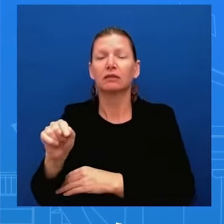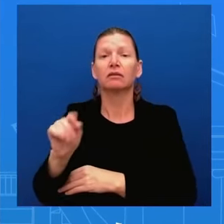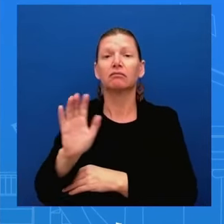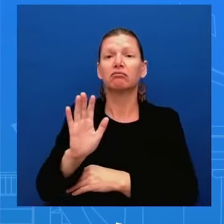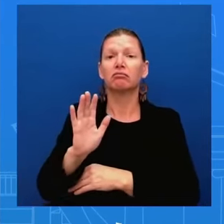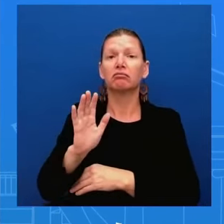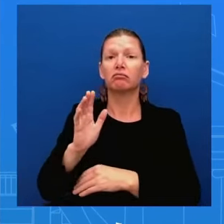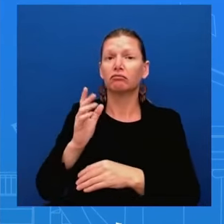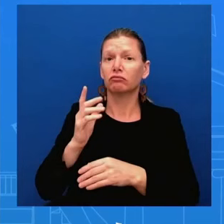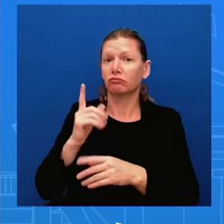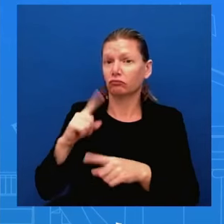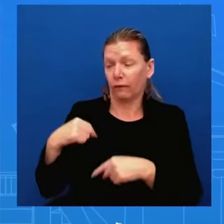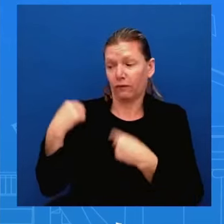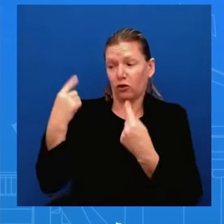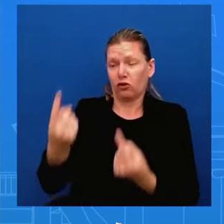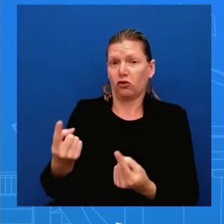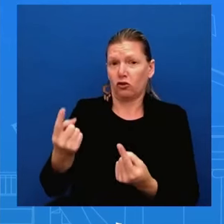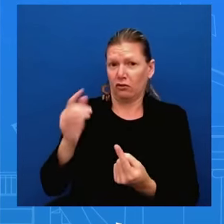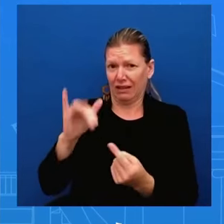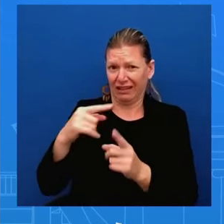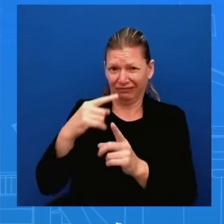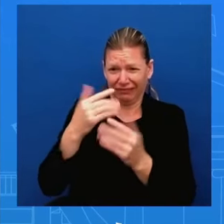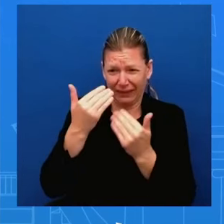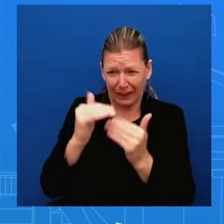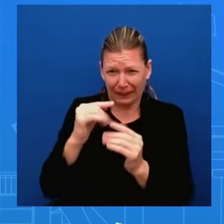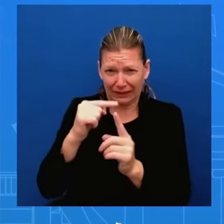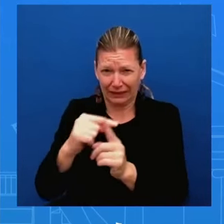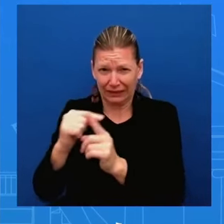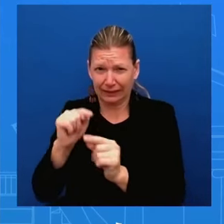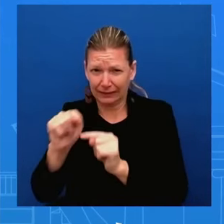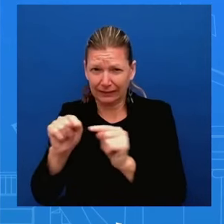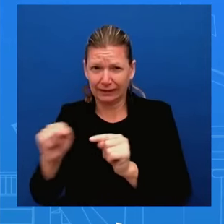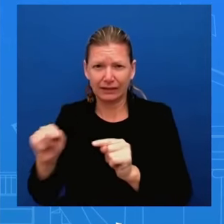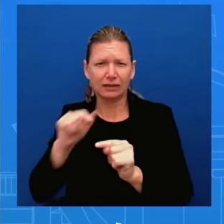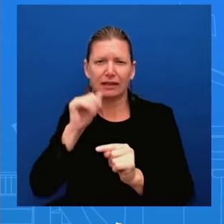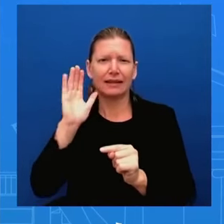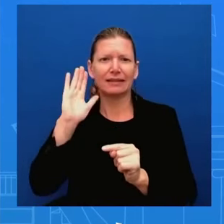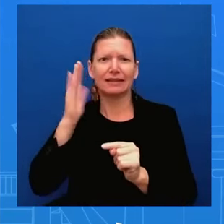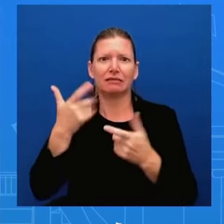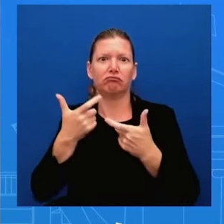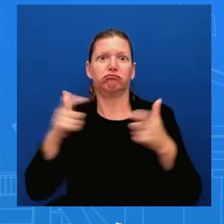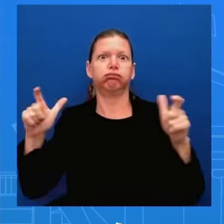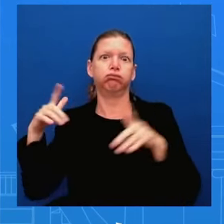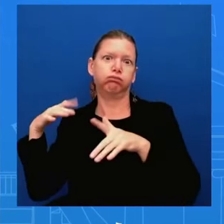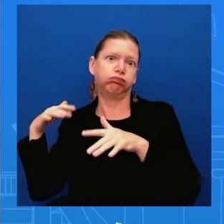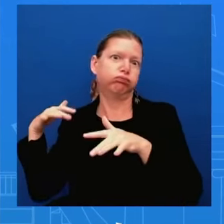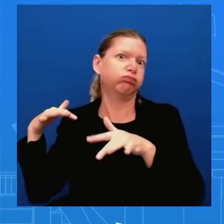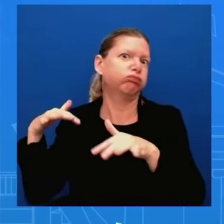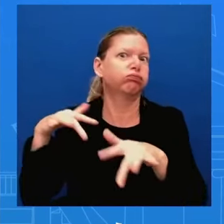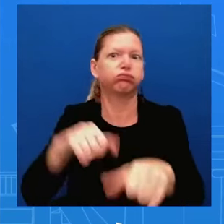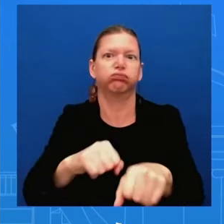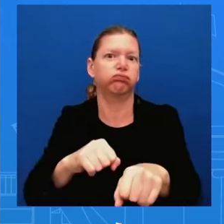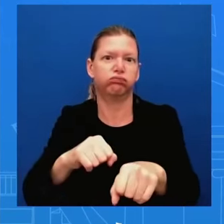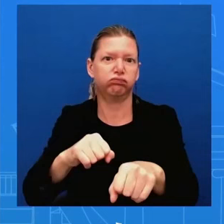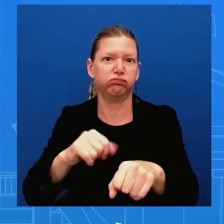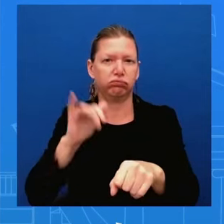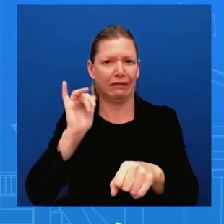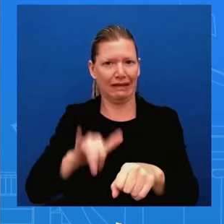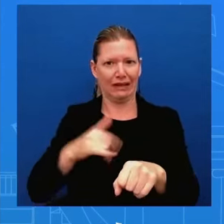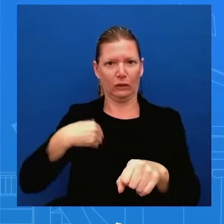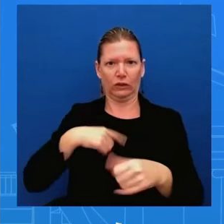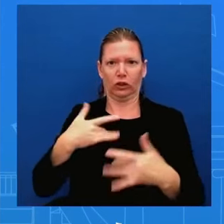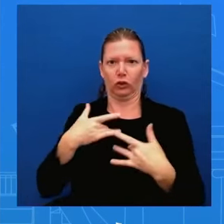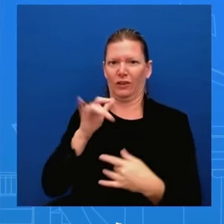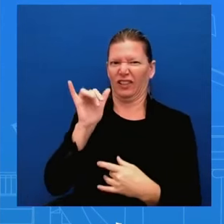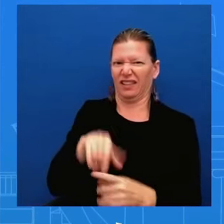about that we've been very clear about that you heard that from jake sullivan yesterday our national security advisor you've heard that uh many times from here from